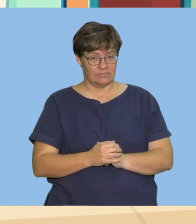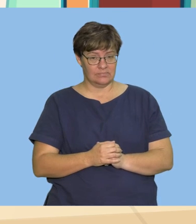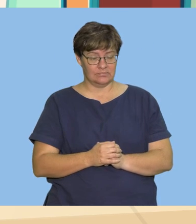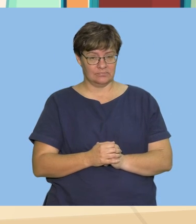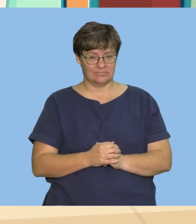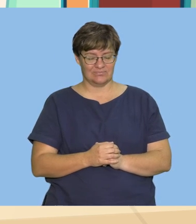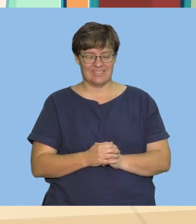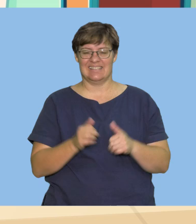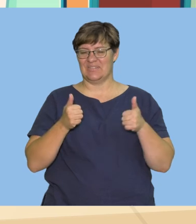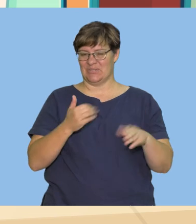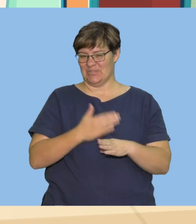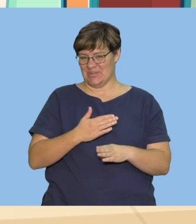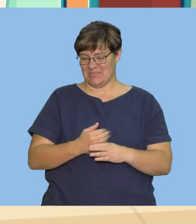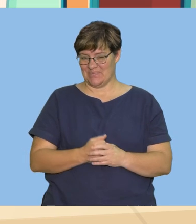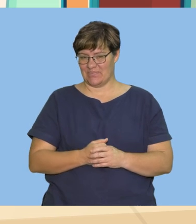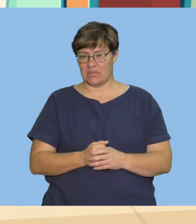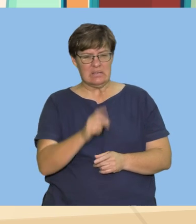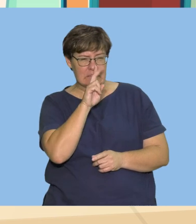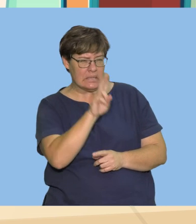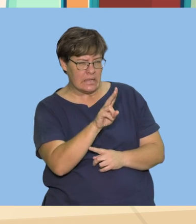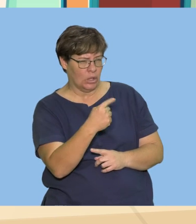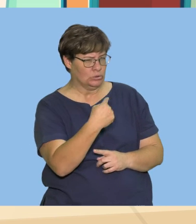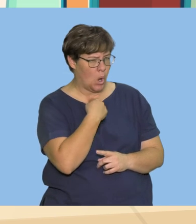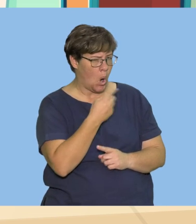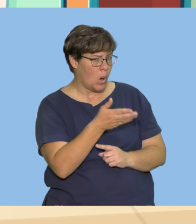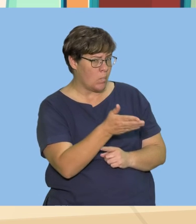Good job. Did you see a dog on the table?